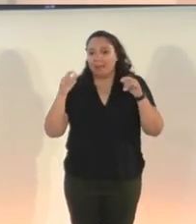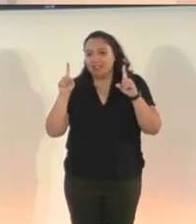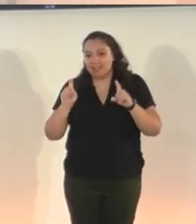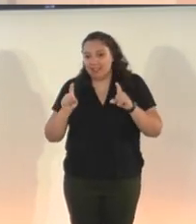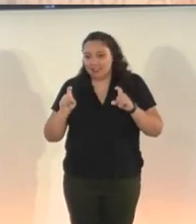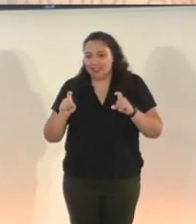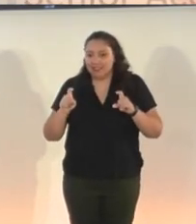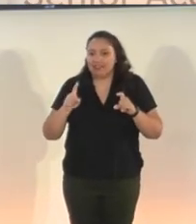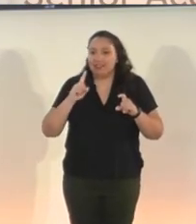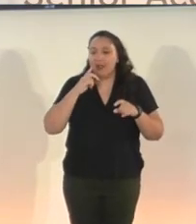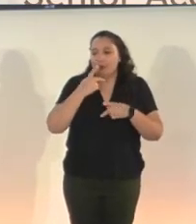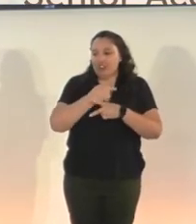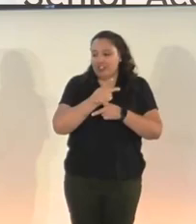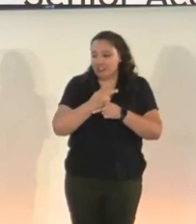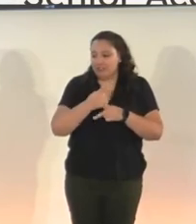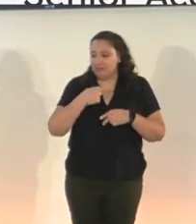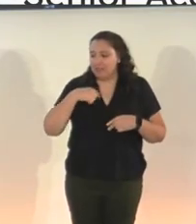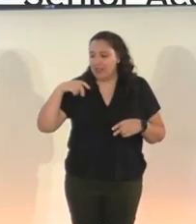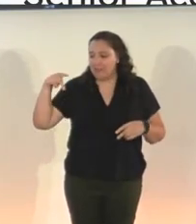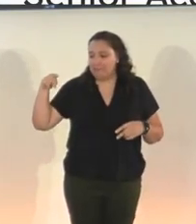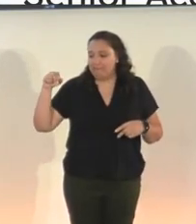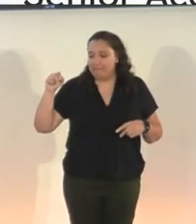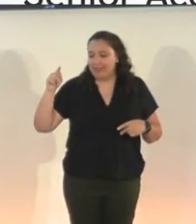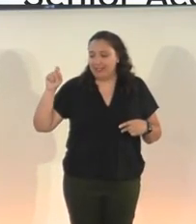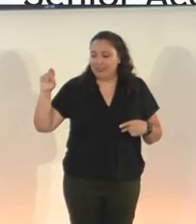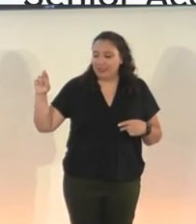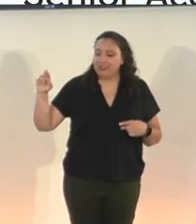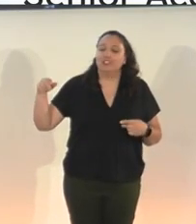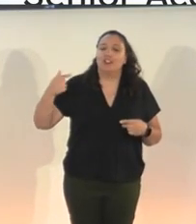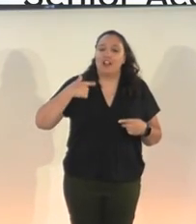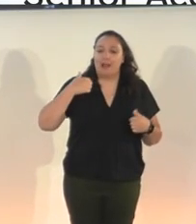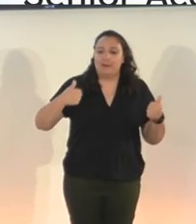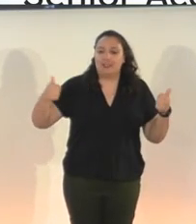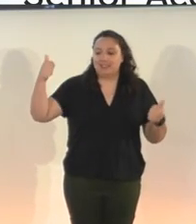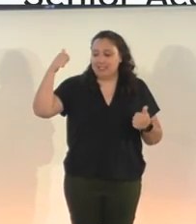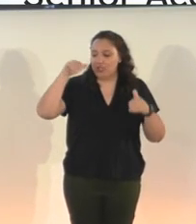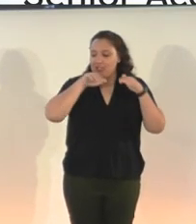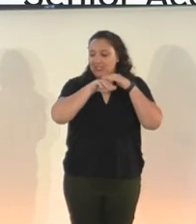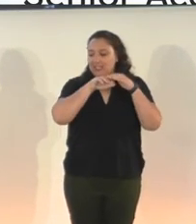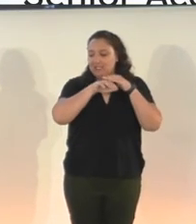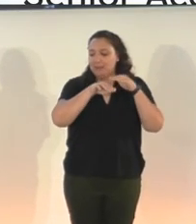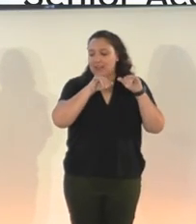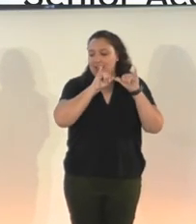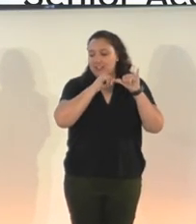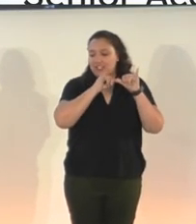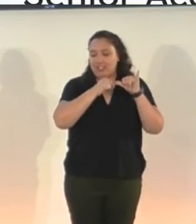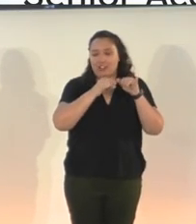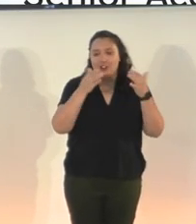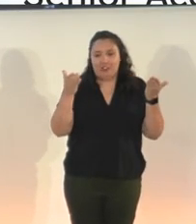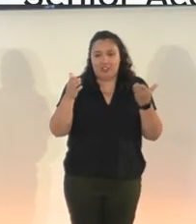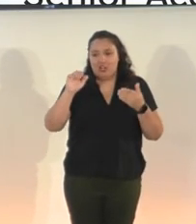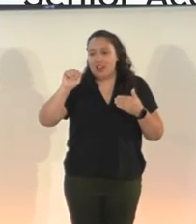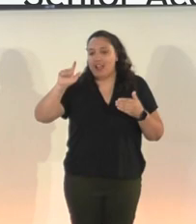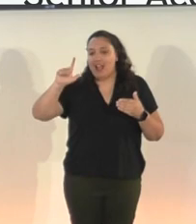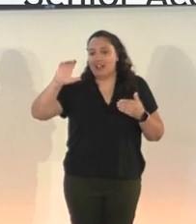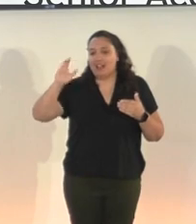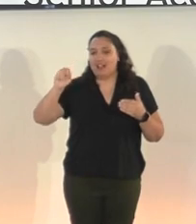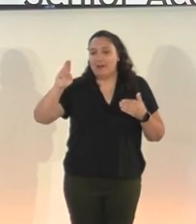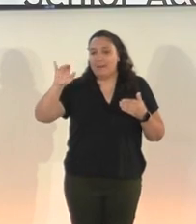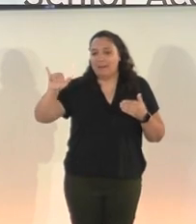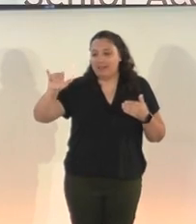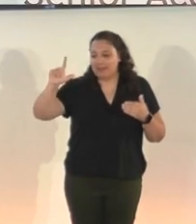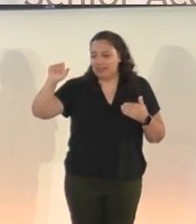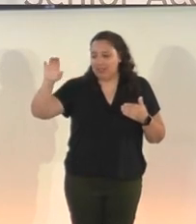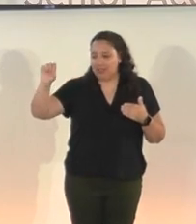And I'm Peter Galbraith. I'm the Senior Accessibility Engineer at Alchemy Labs. I do design and